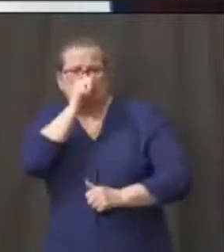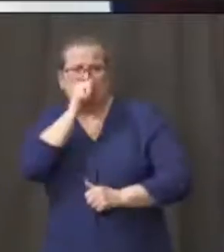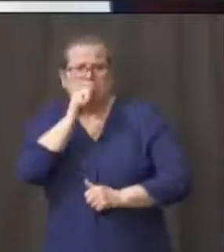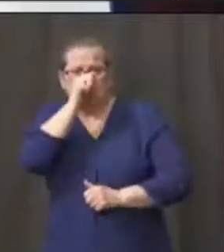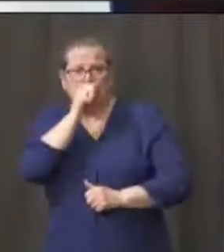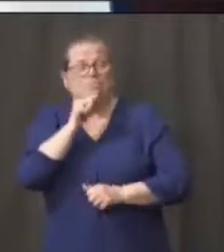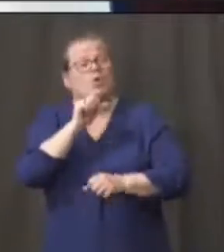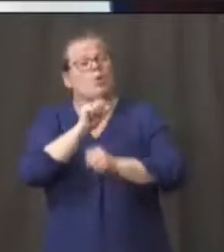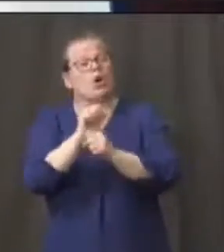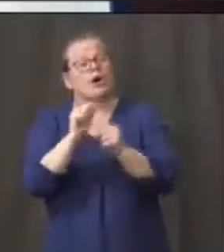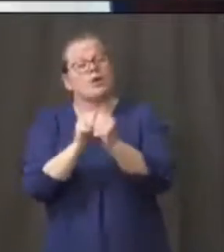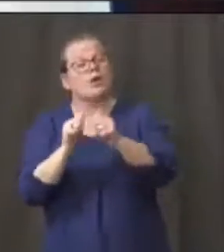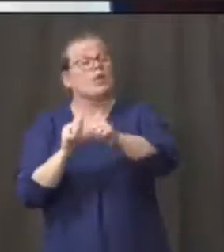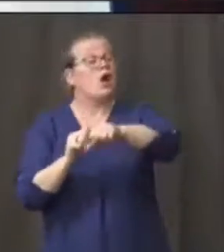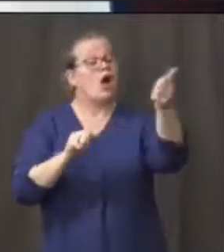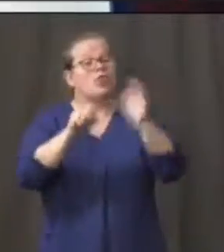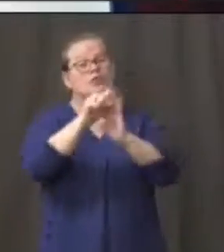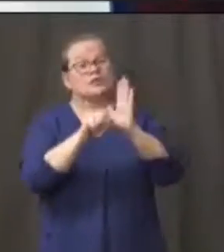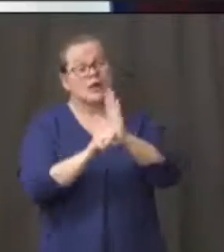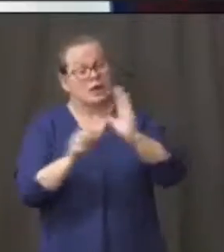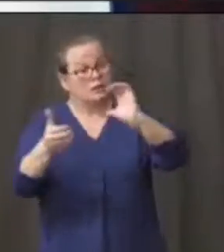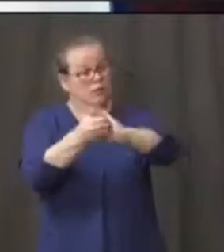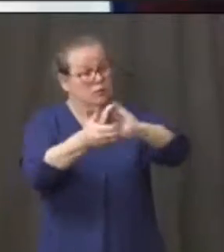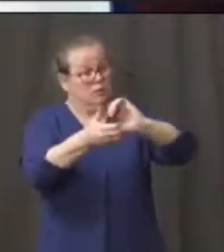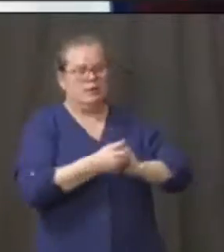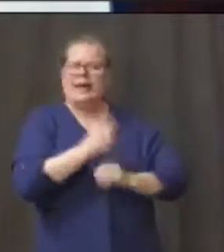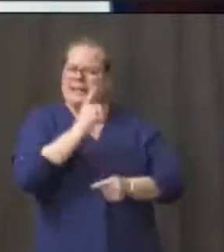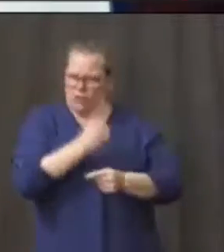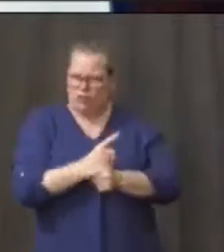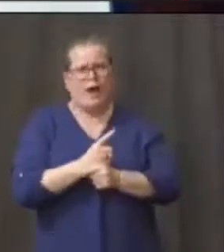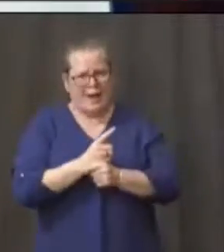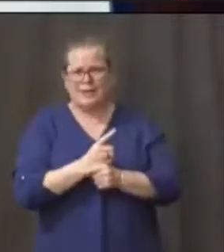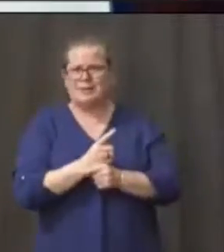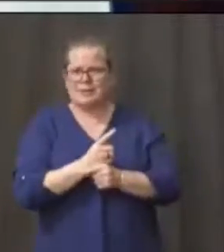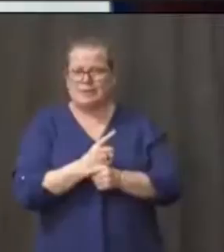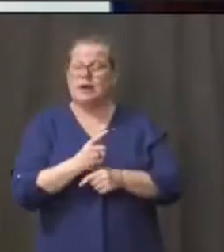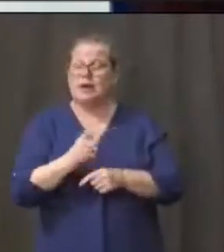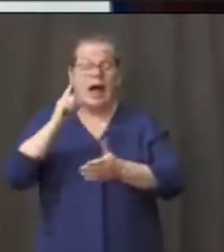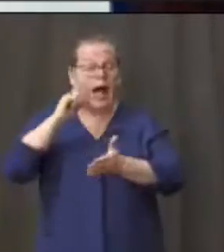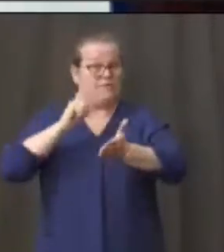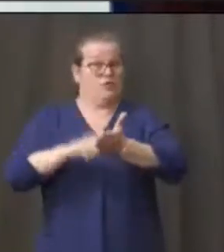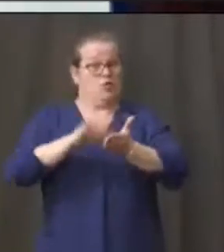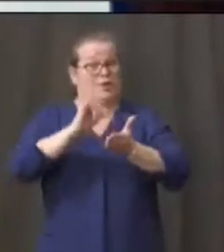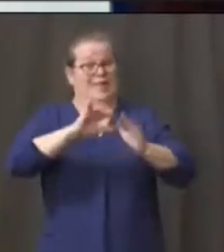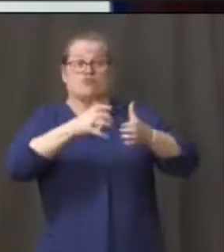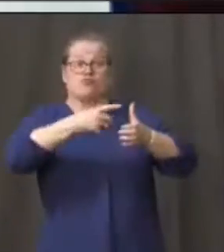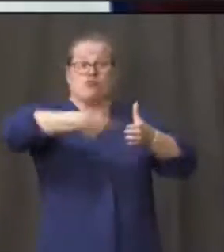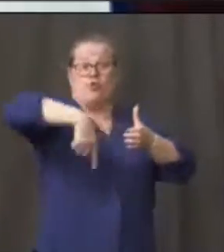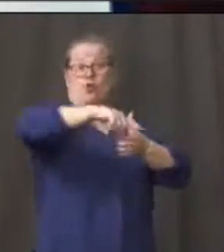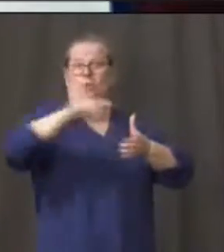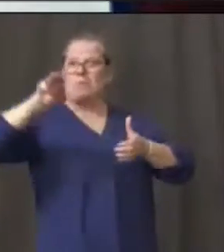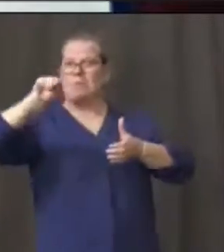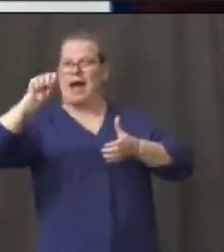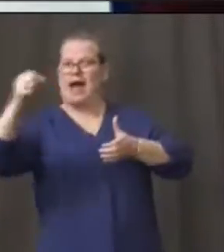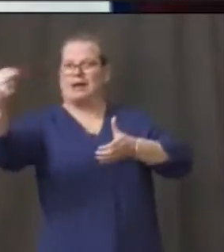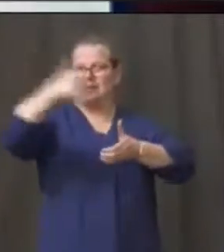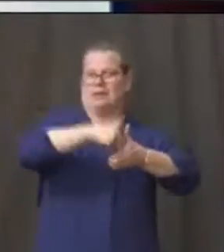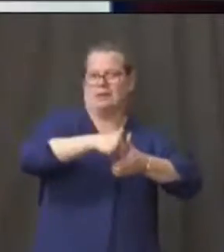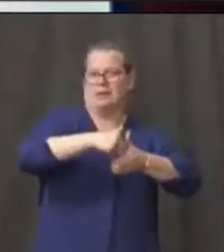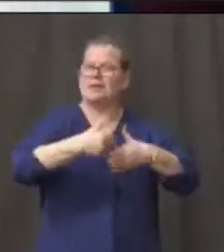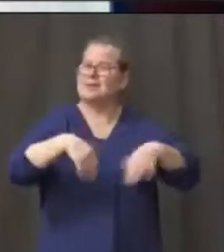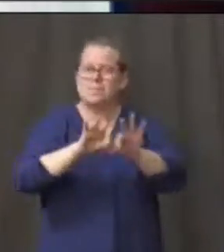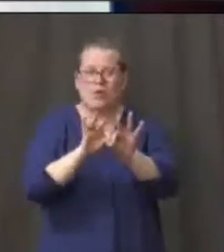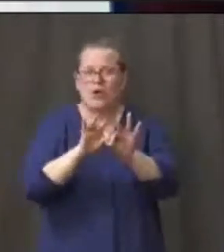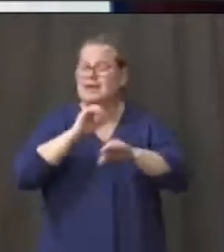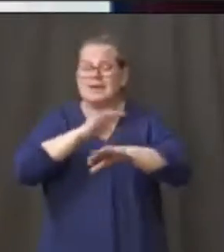thing to do. I noticed that Massachusetts now has been pulled into that orbit as well. And that's important because there's no sense just going